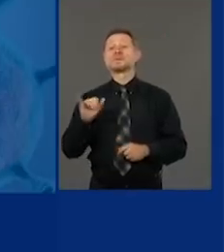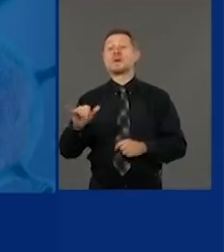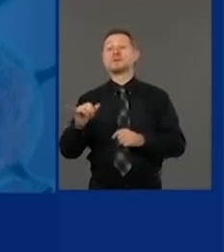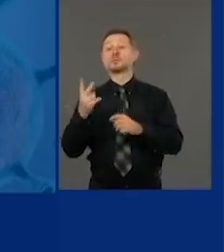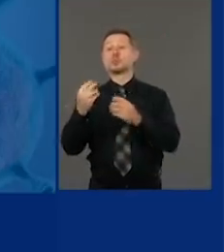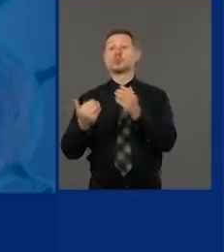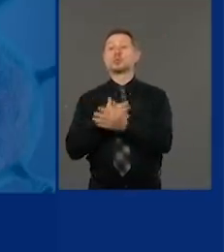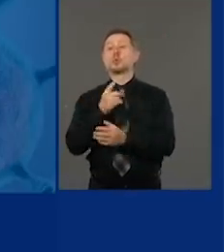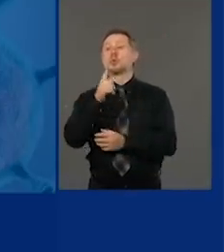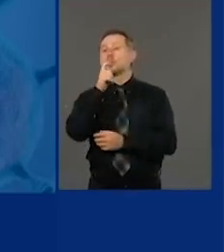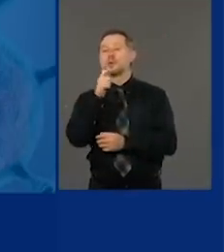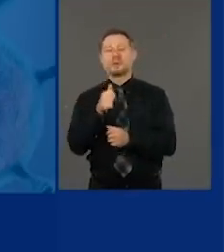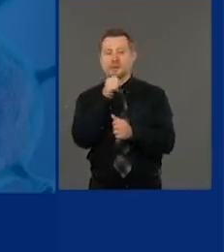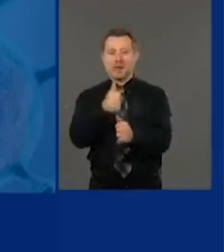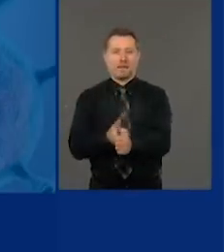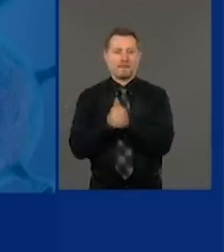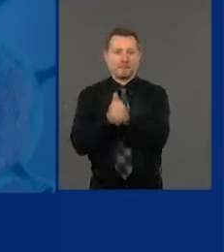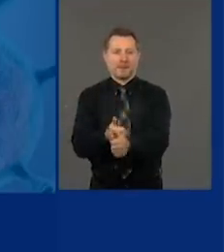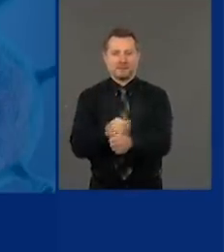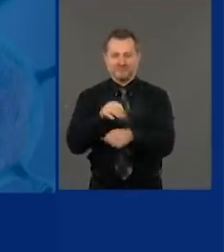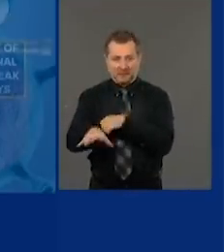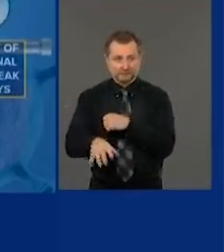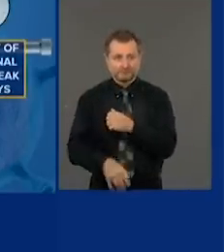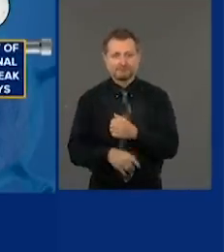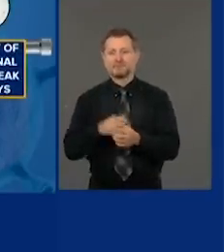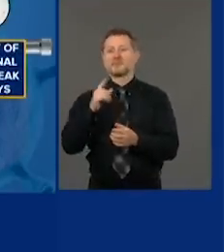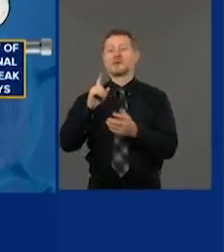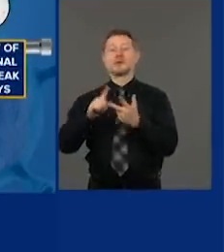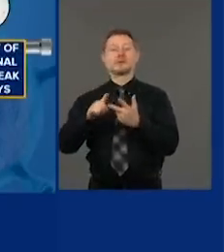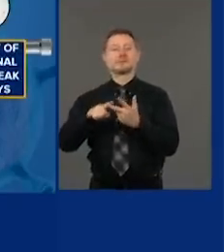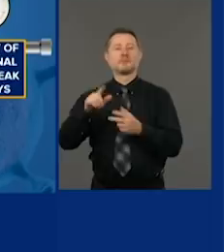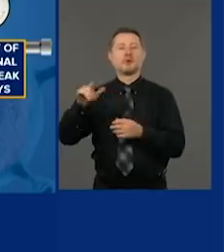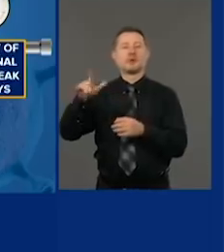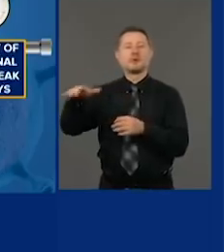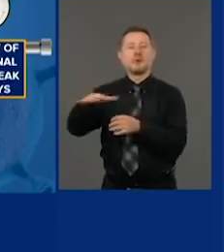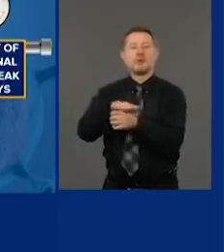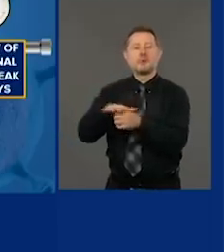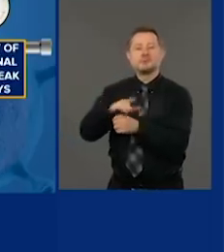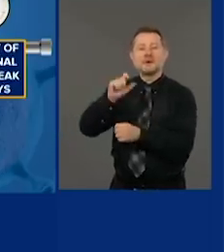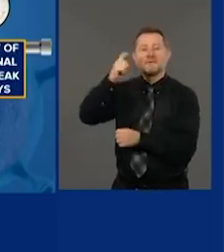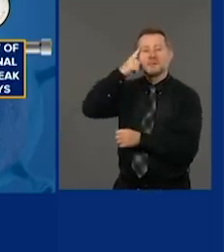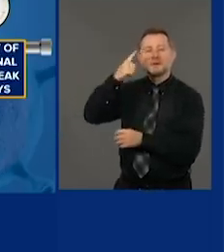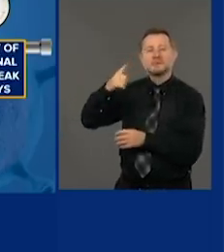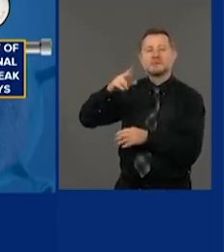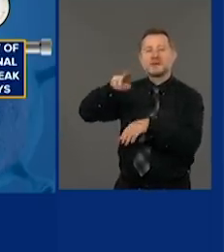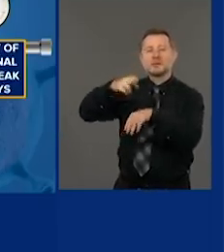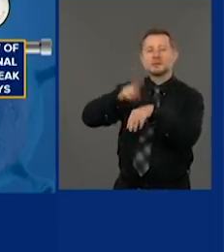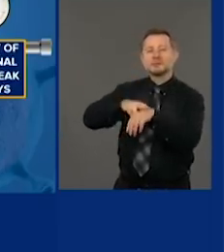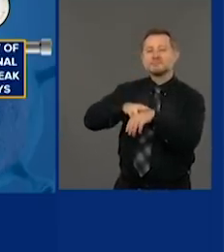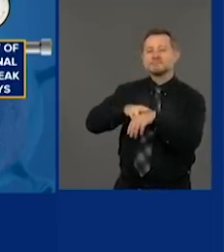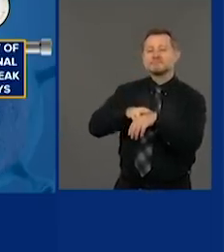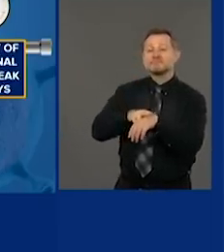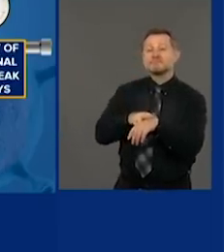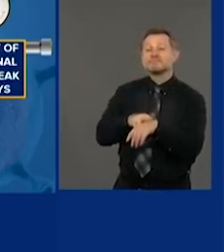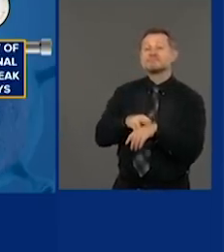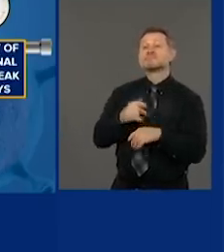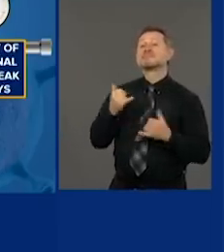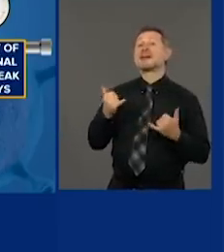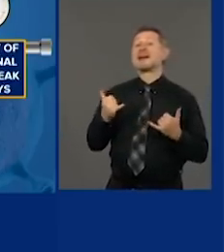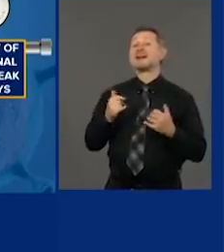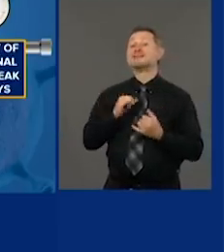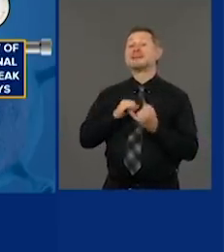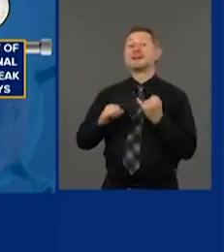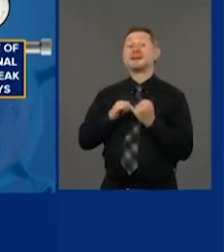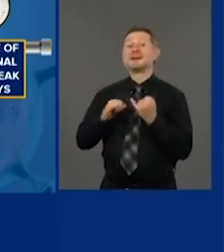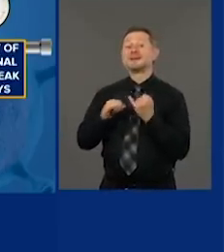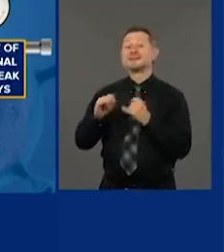noncompliance and make sure the local governments are doing their job. The second dial is now the effect